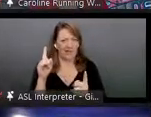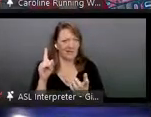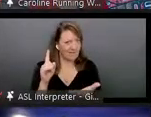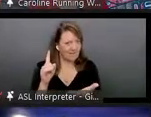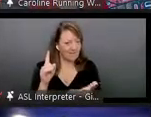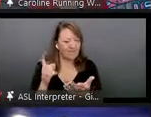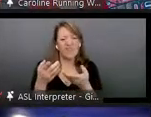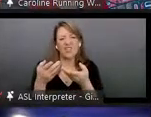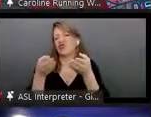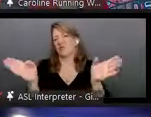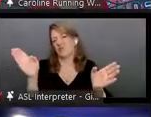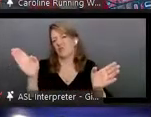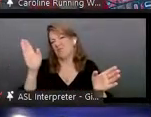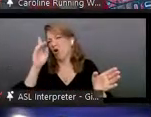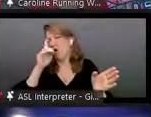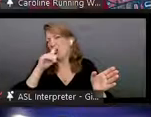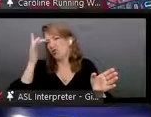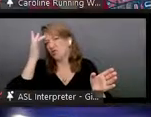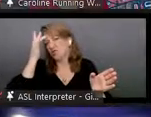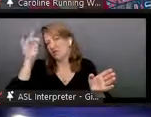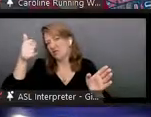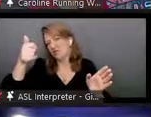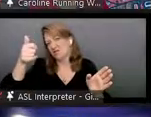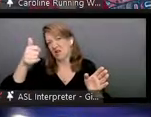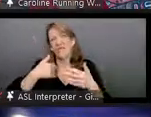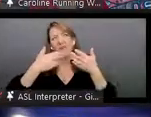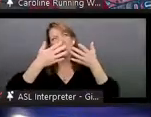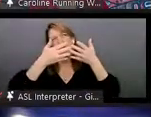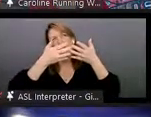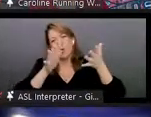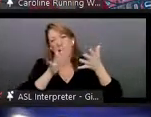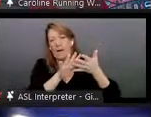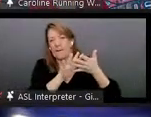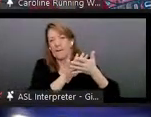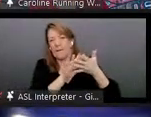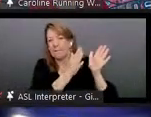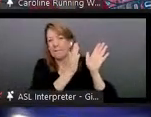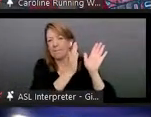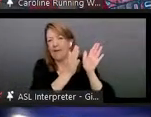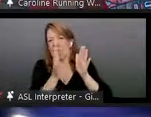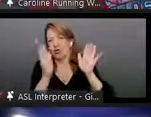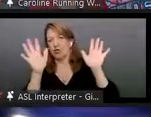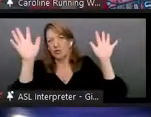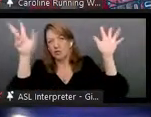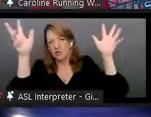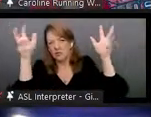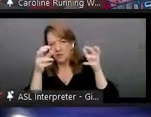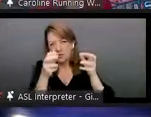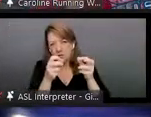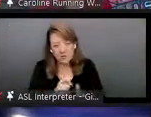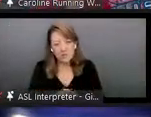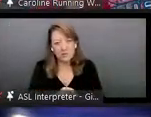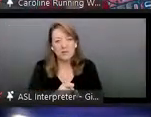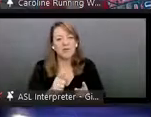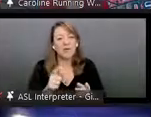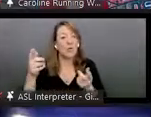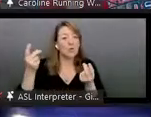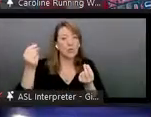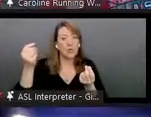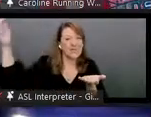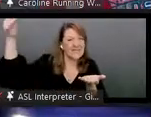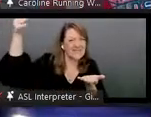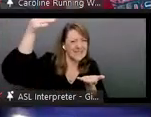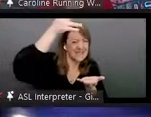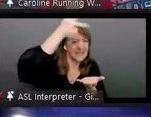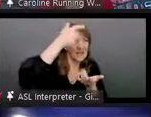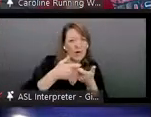intelligence, it works by generalizing patterns, which are discovered from large data sets. So the idea is that you'll collect some large, uh,